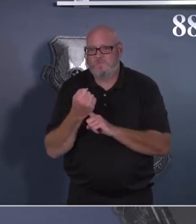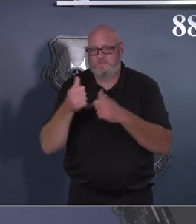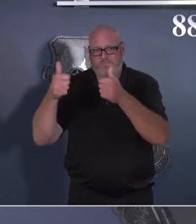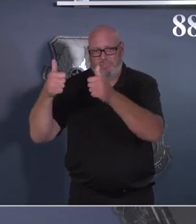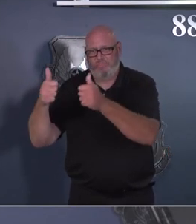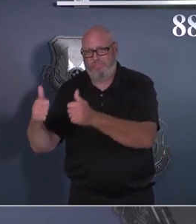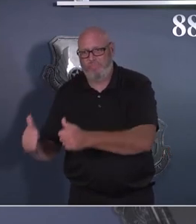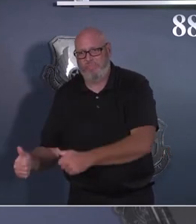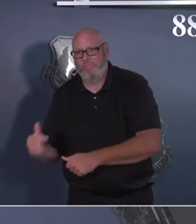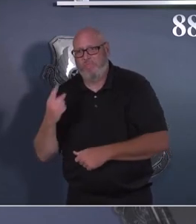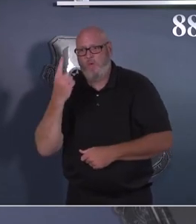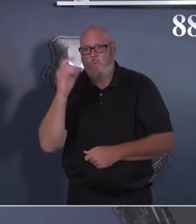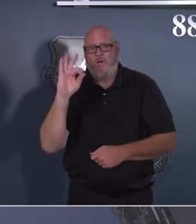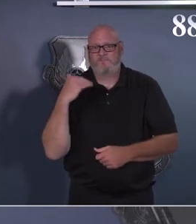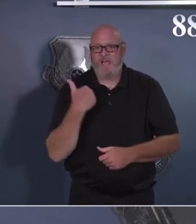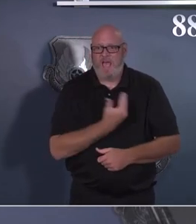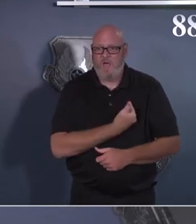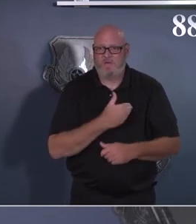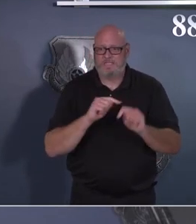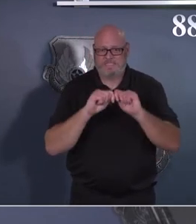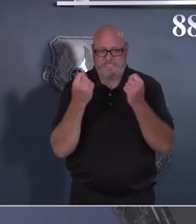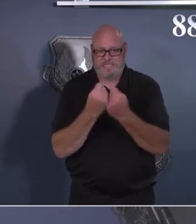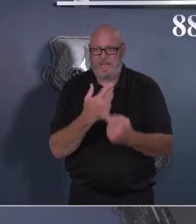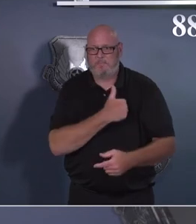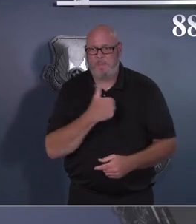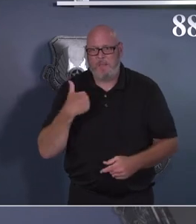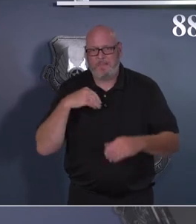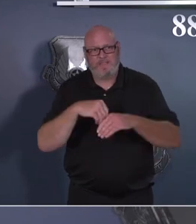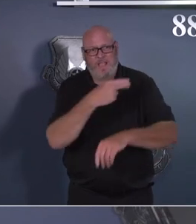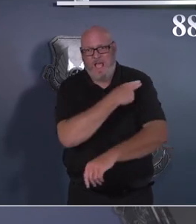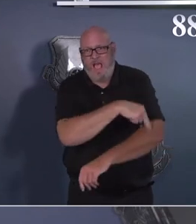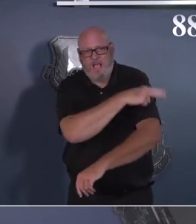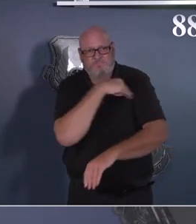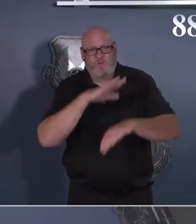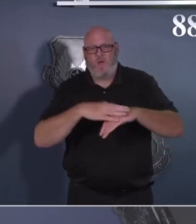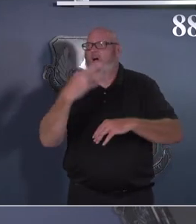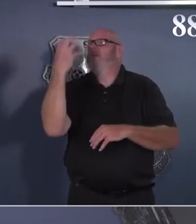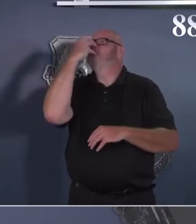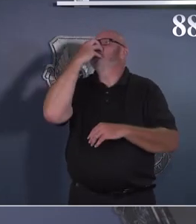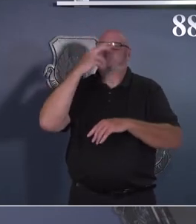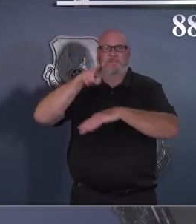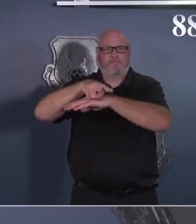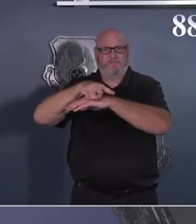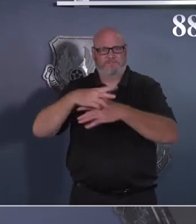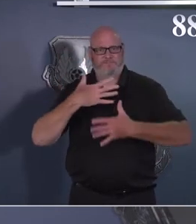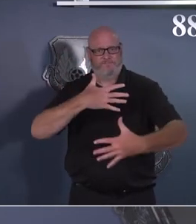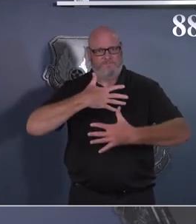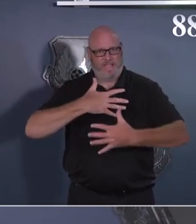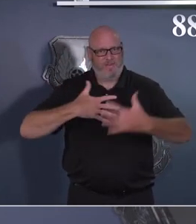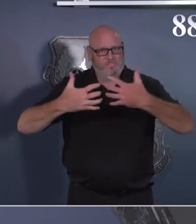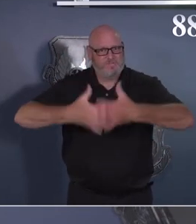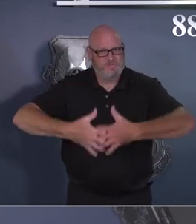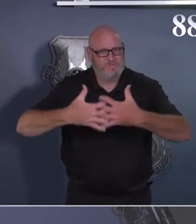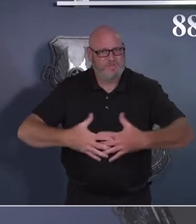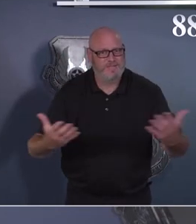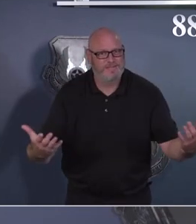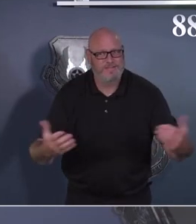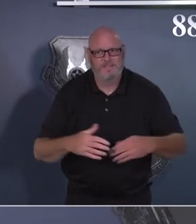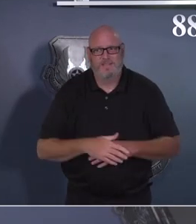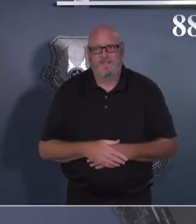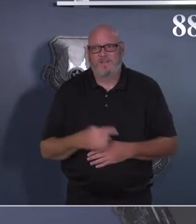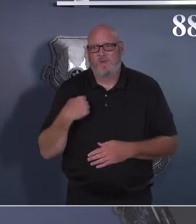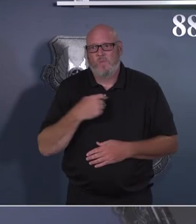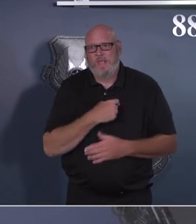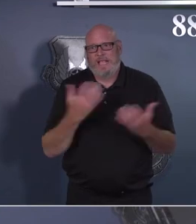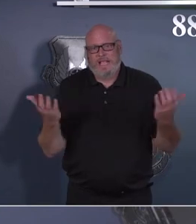a ventilator doing everything he can to keep pressing forward. And we're here to support you and your family as you're in this fight. so know